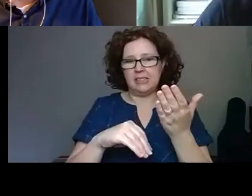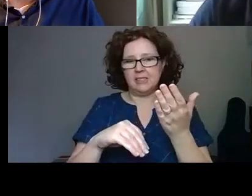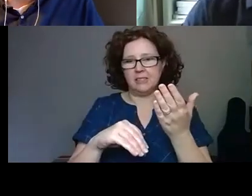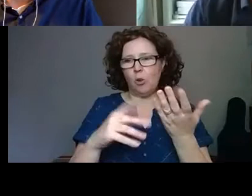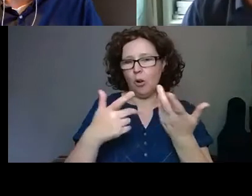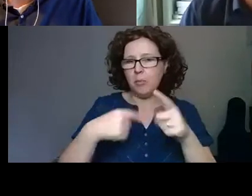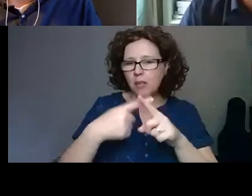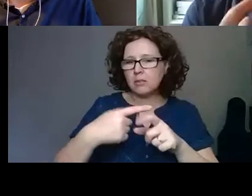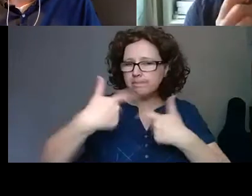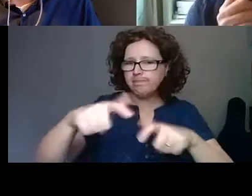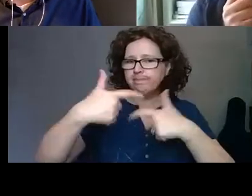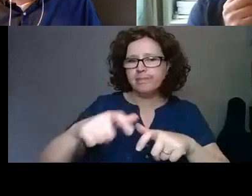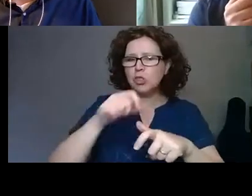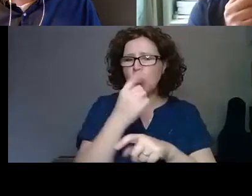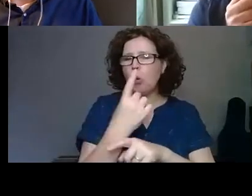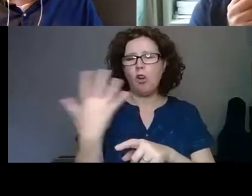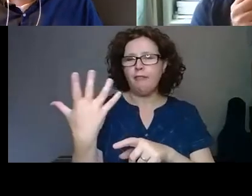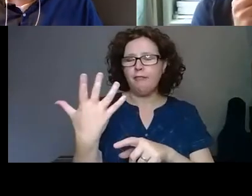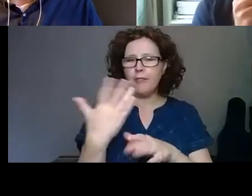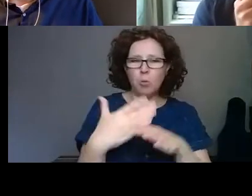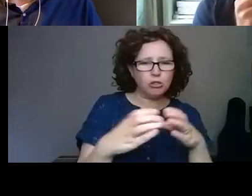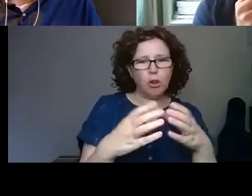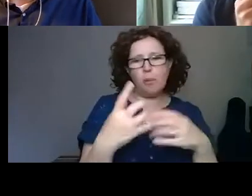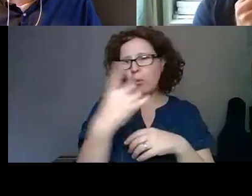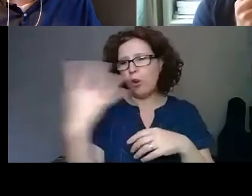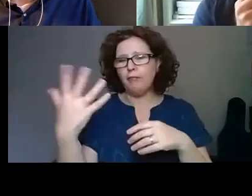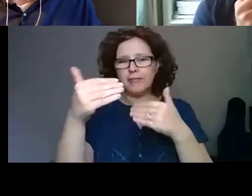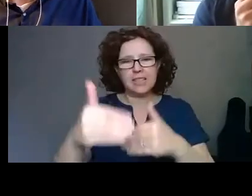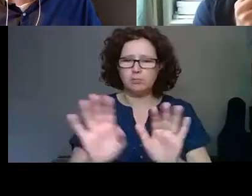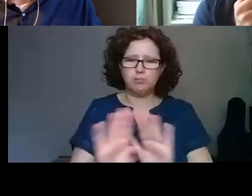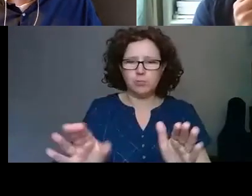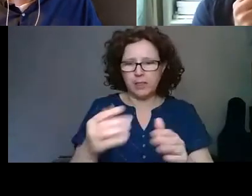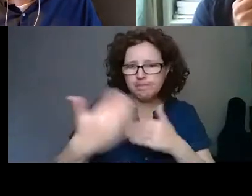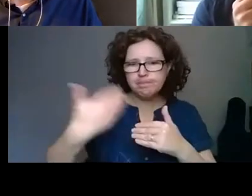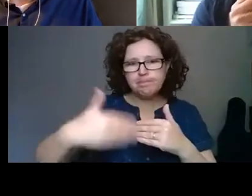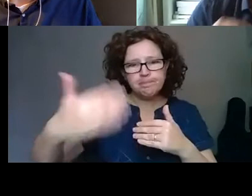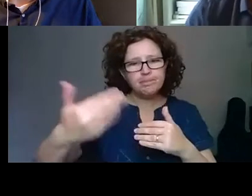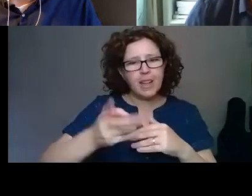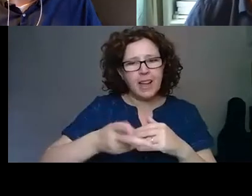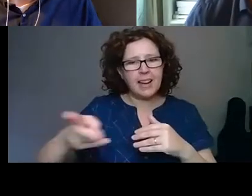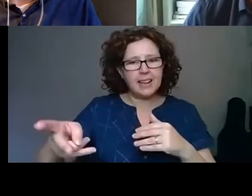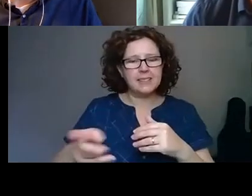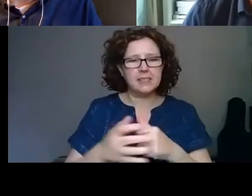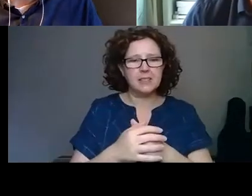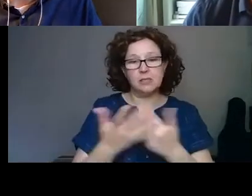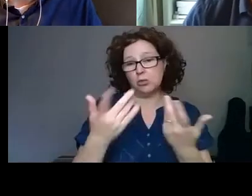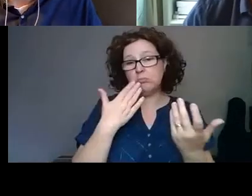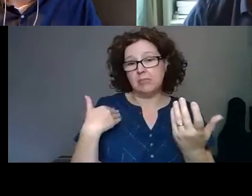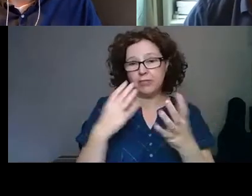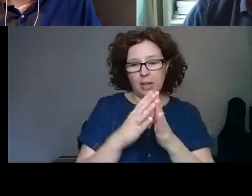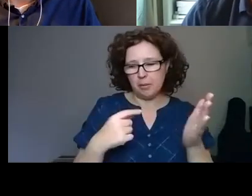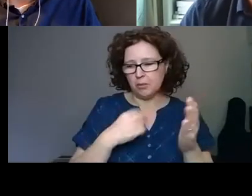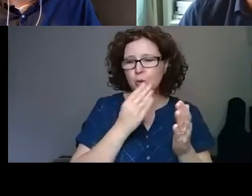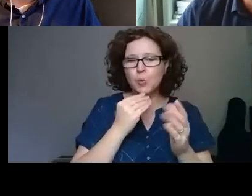workshop or a session, for example. So things that we've been doing more recently, you know, that might be using 3D printing, for example,